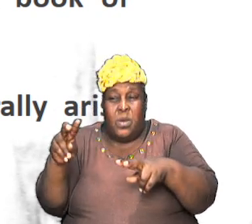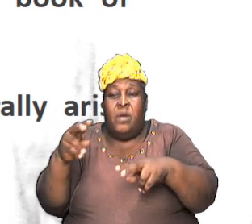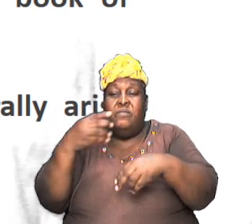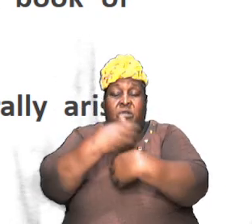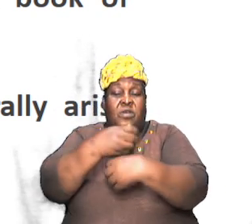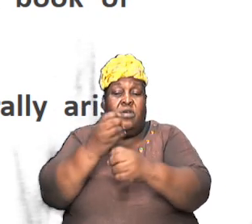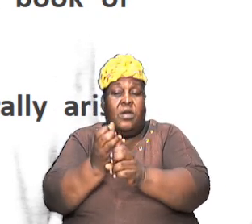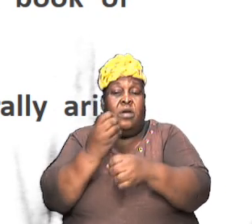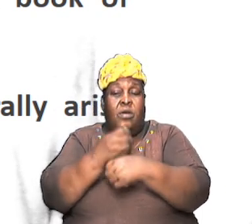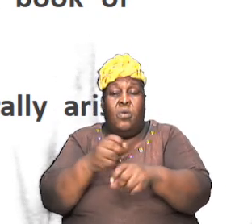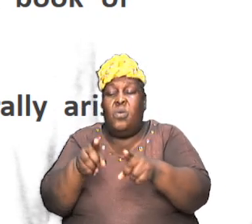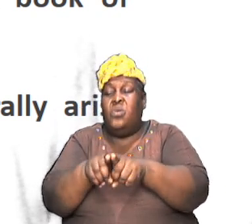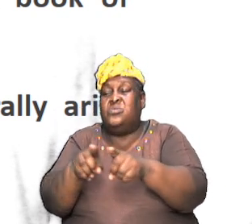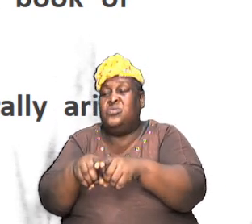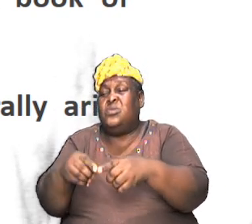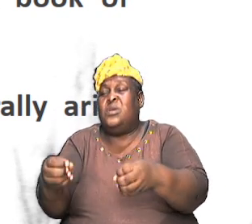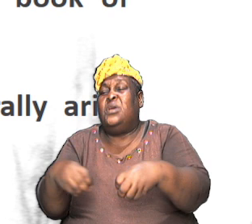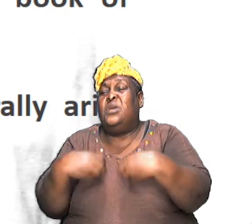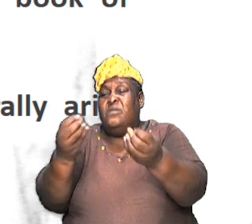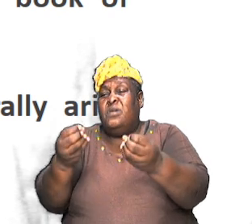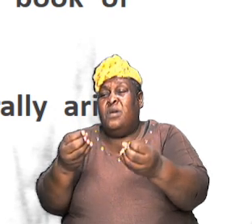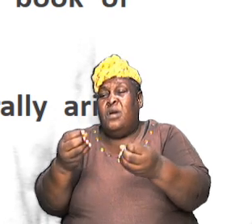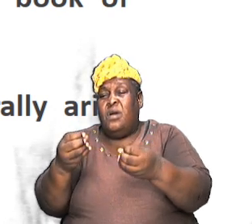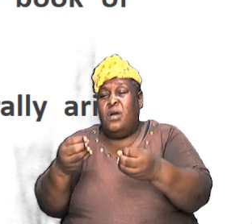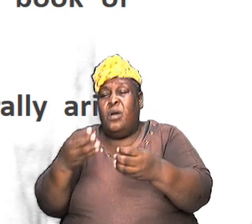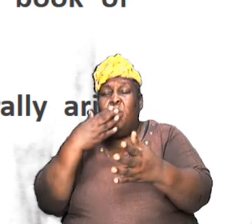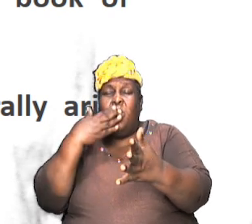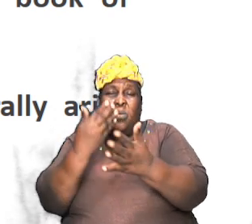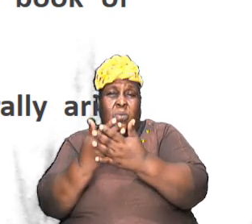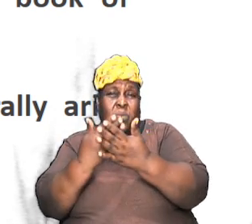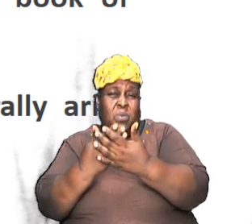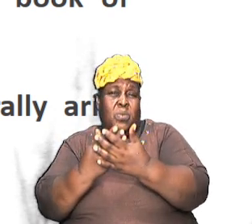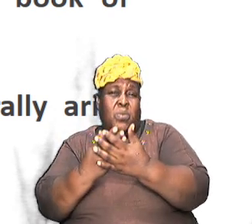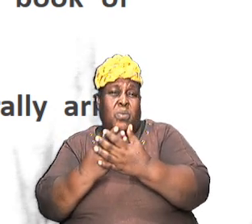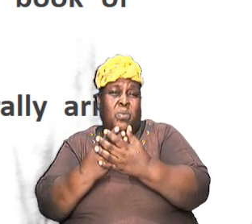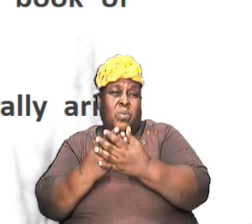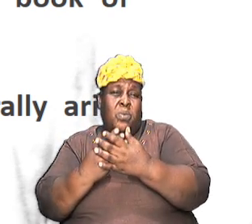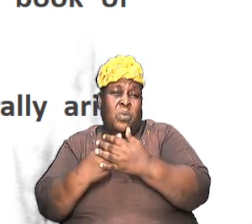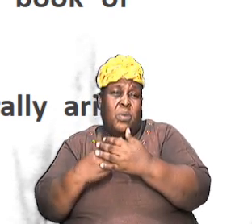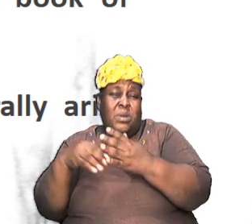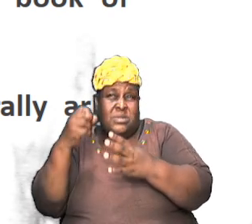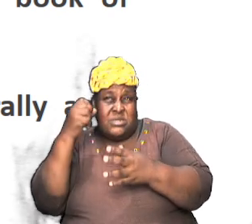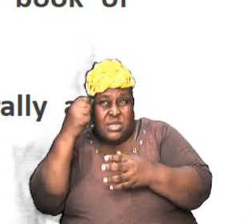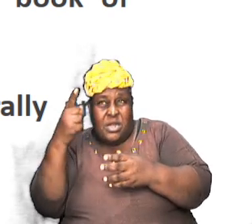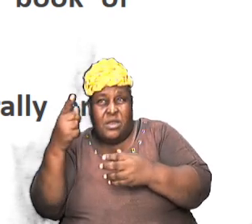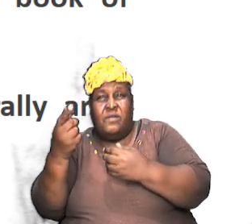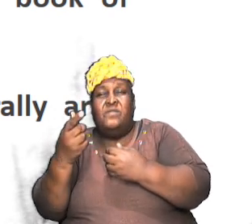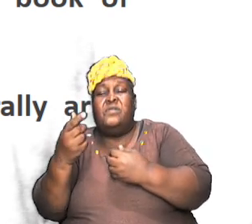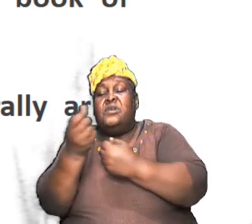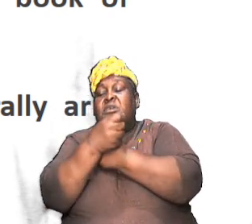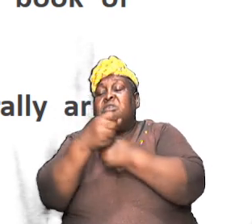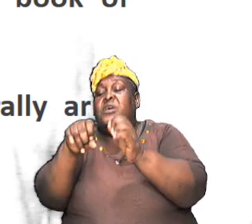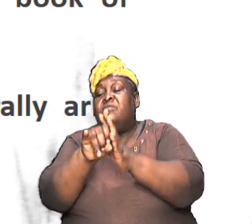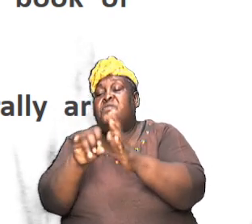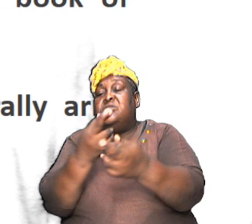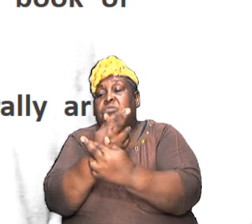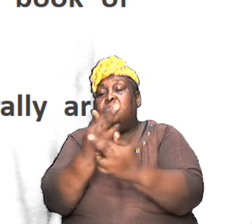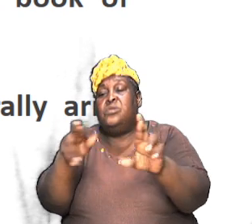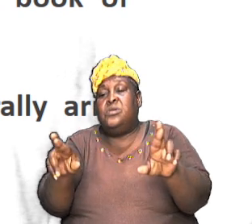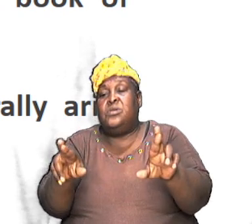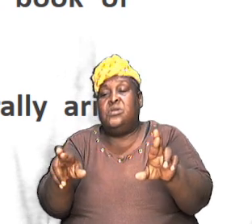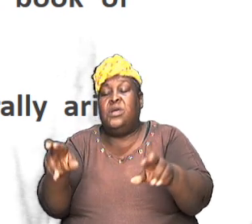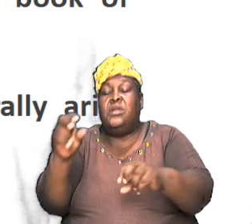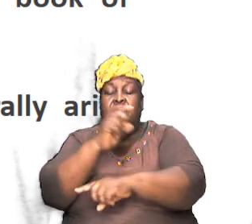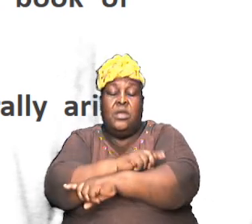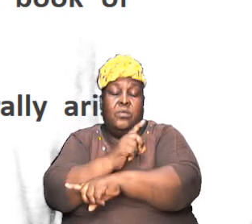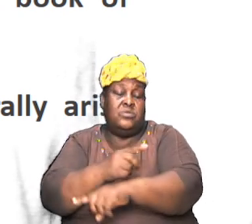of salvation and redemption and pointed us to a day that was coming when everything was going to